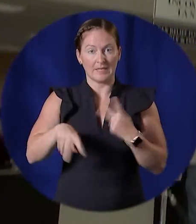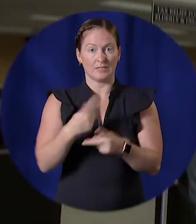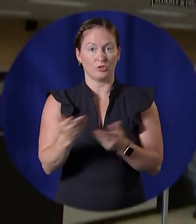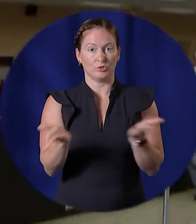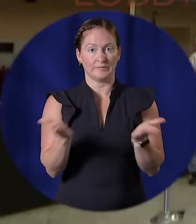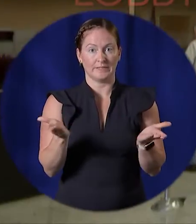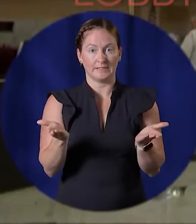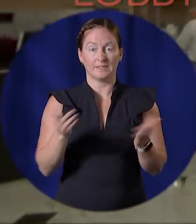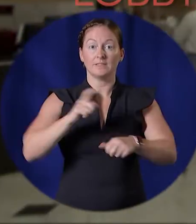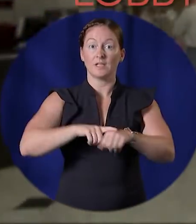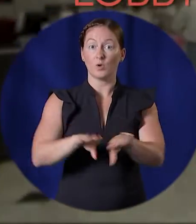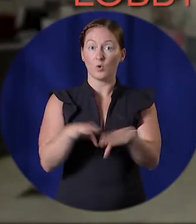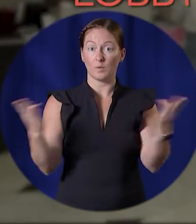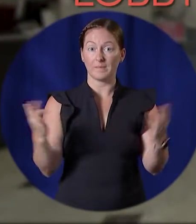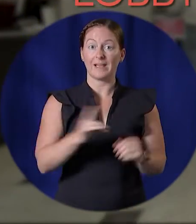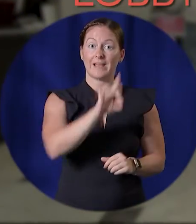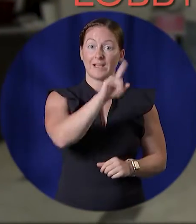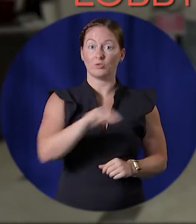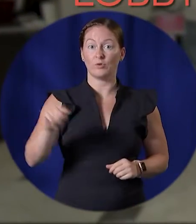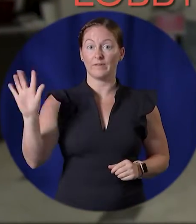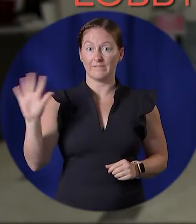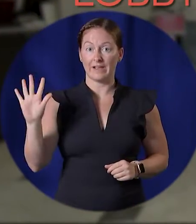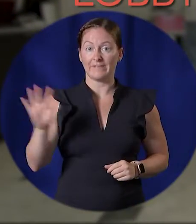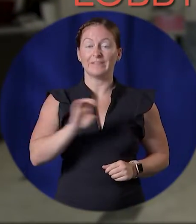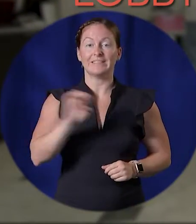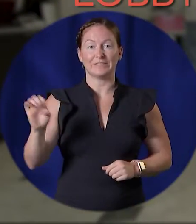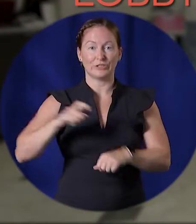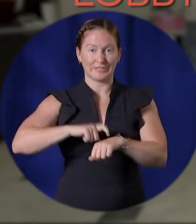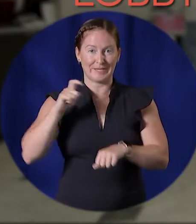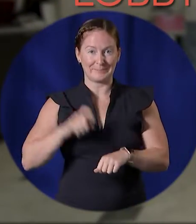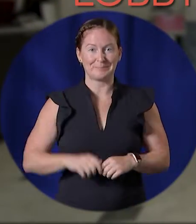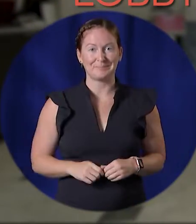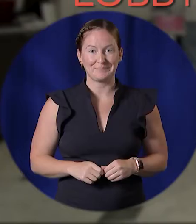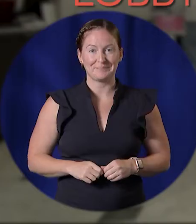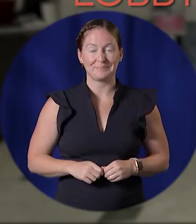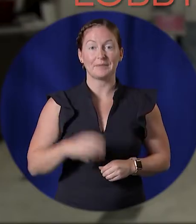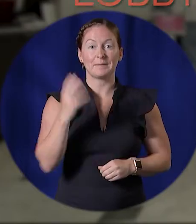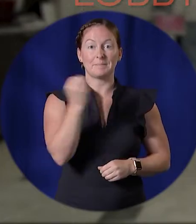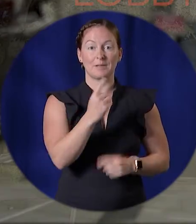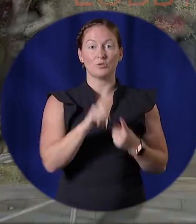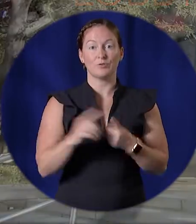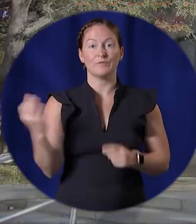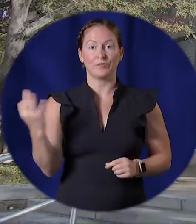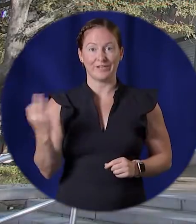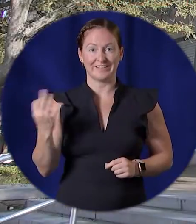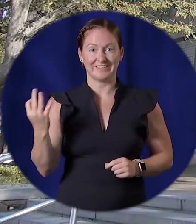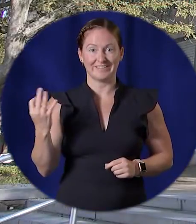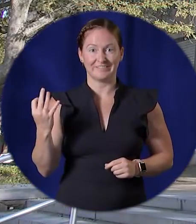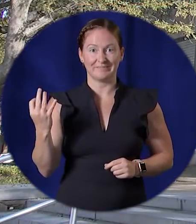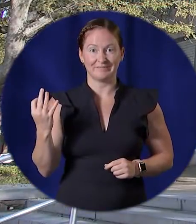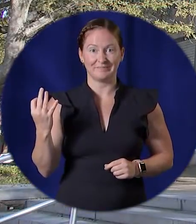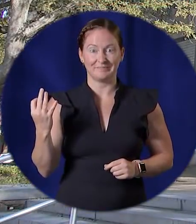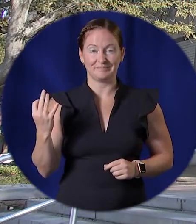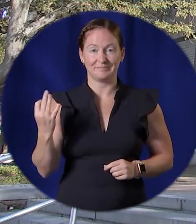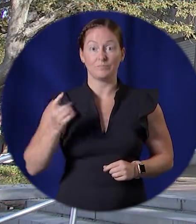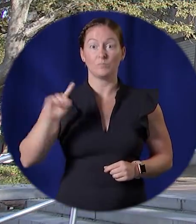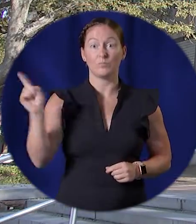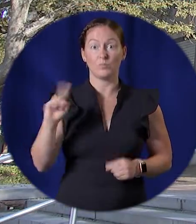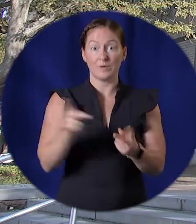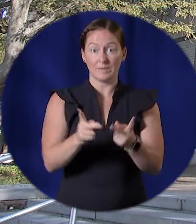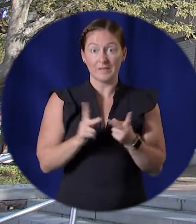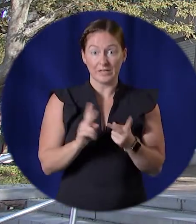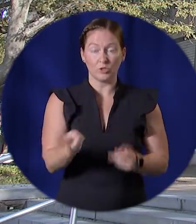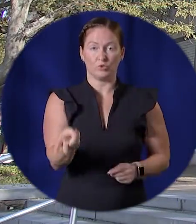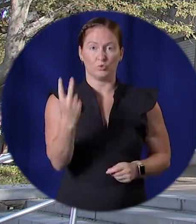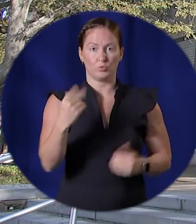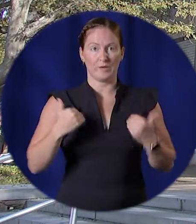of operation are 8 a.m. to 5 p.m. Eastern Standard Time, Monday through Friday. We have two convenient locations to